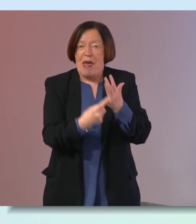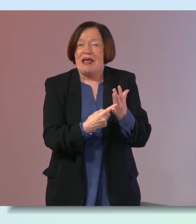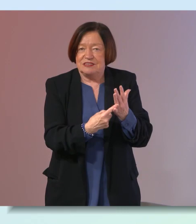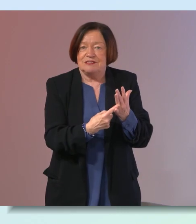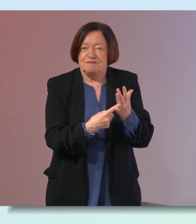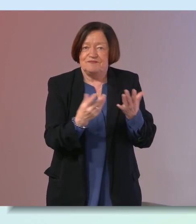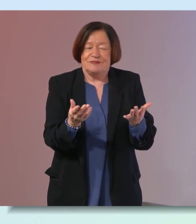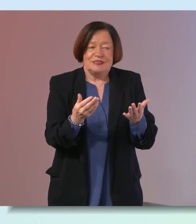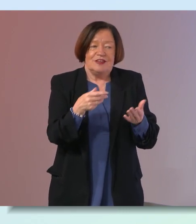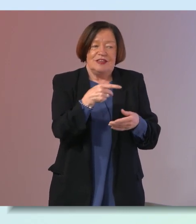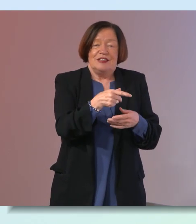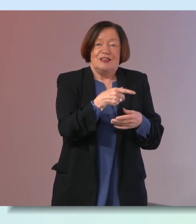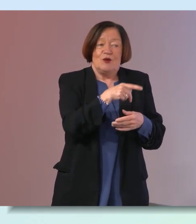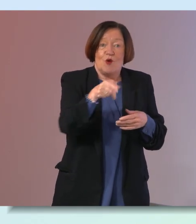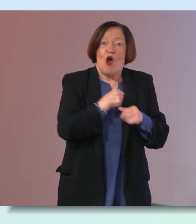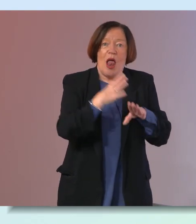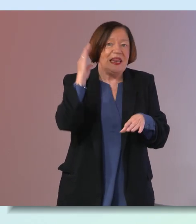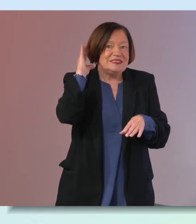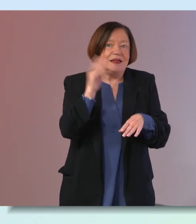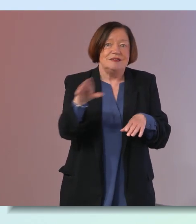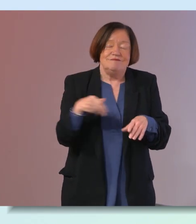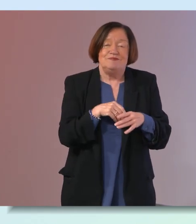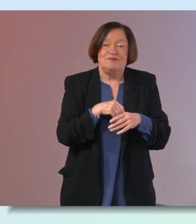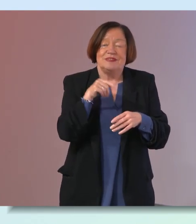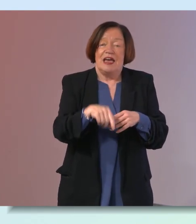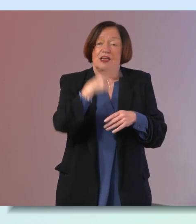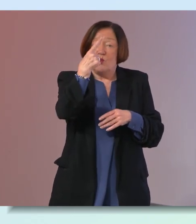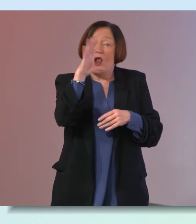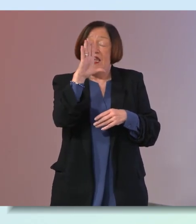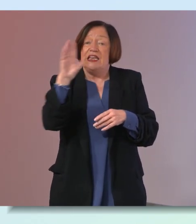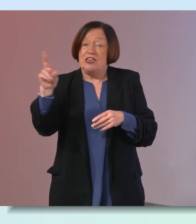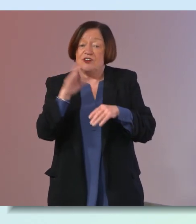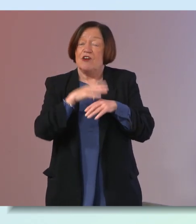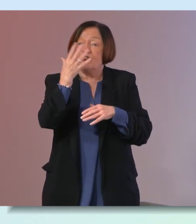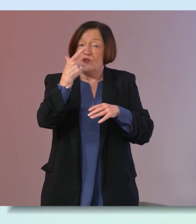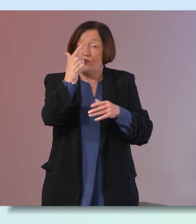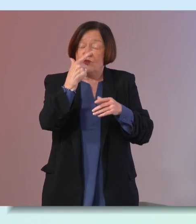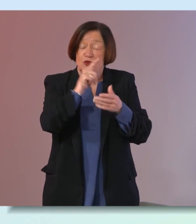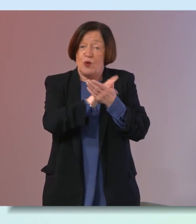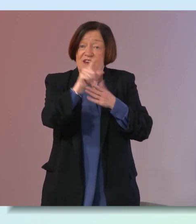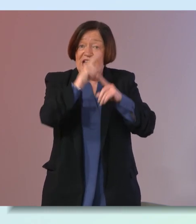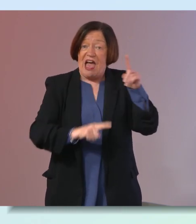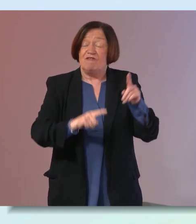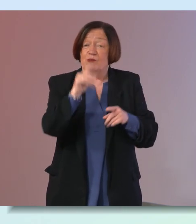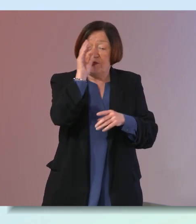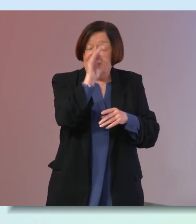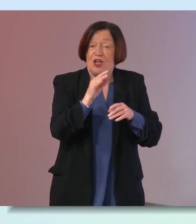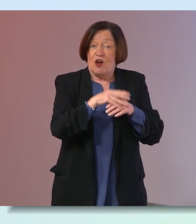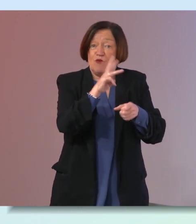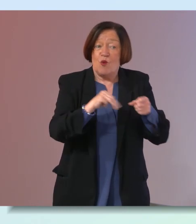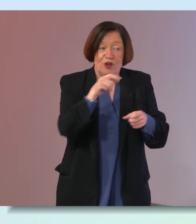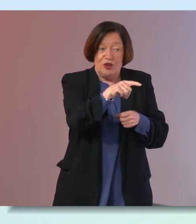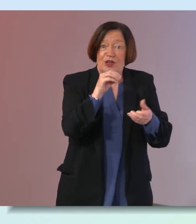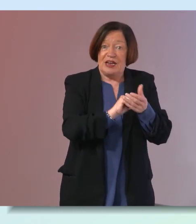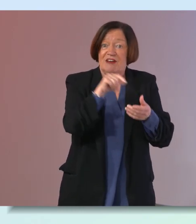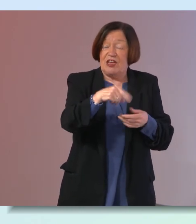don't have okay good we're all listening we're all ears so that is a liter of 12 and a half percent wine it doesn't matter red or white yeah you have